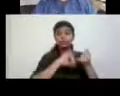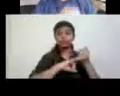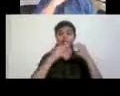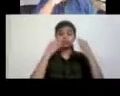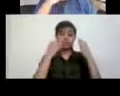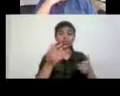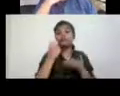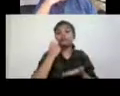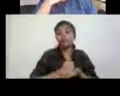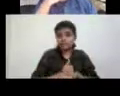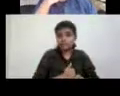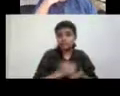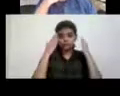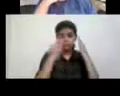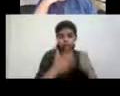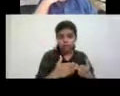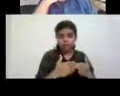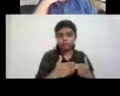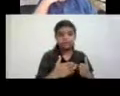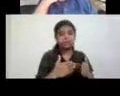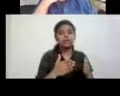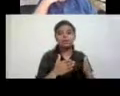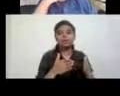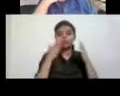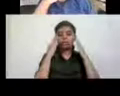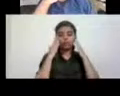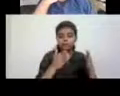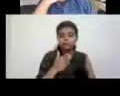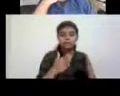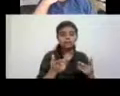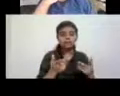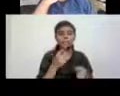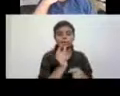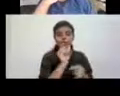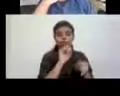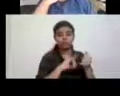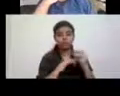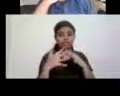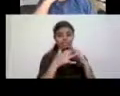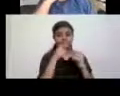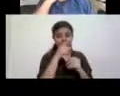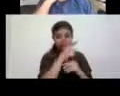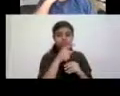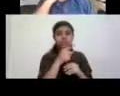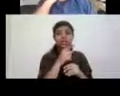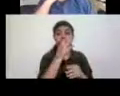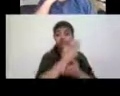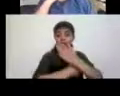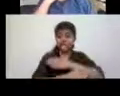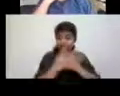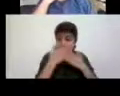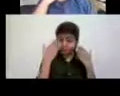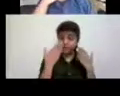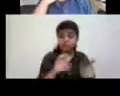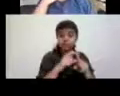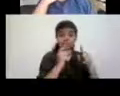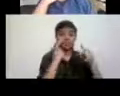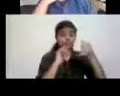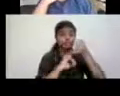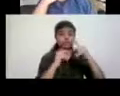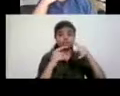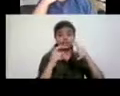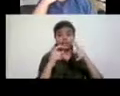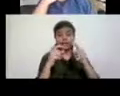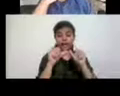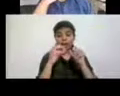rights and was, and did not have a Marxist analysis. So in the U S the word disabling, disabled, being disabled